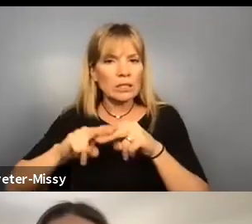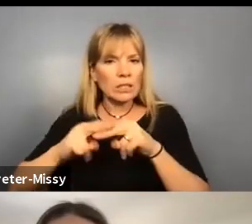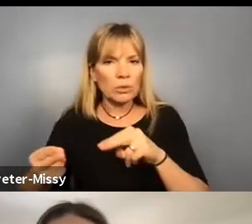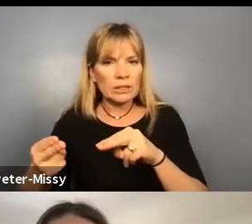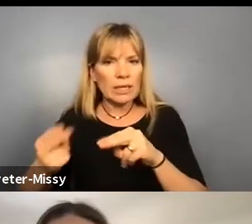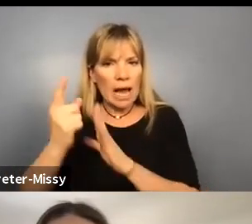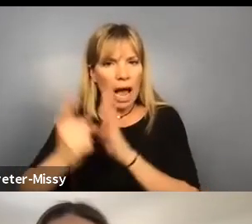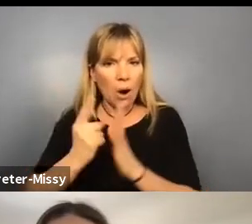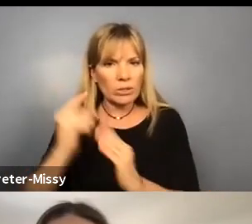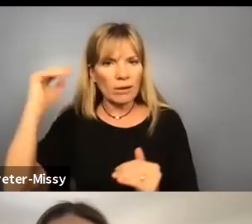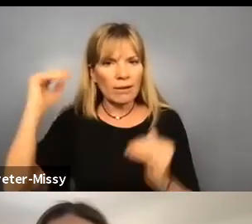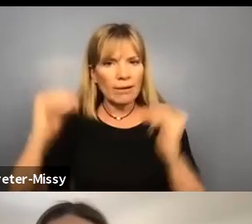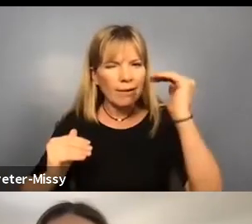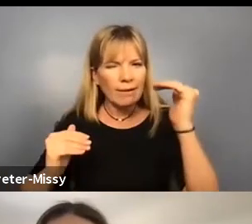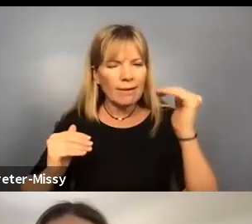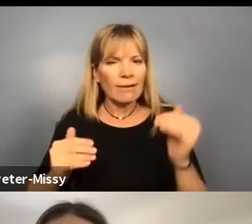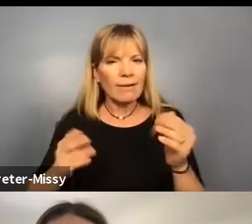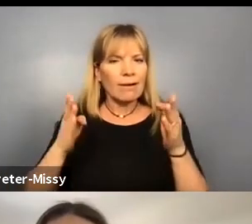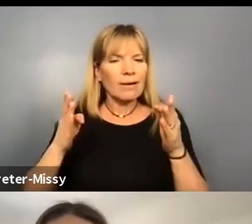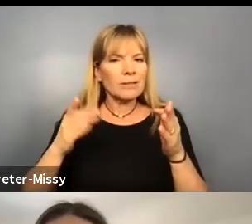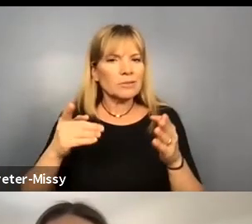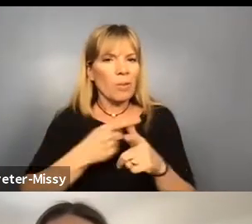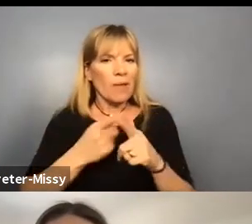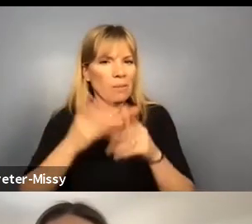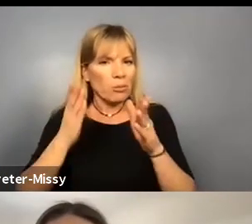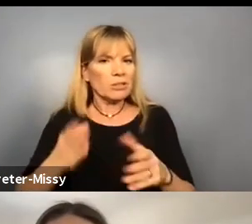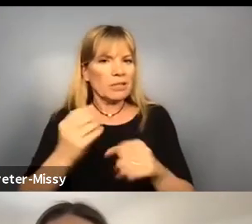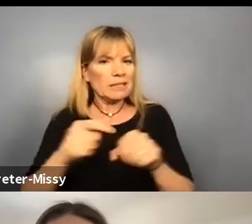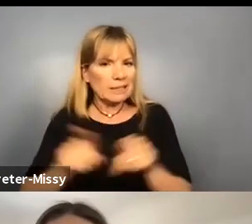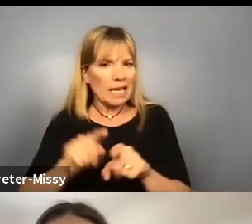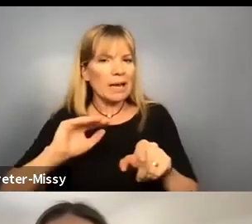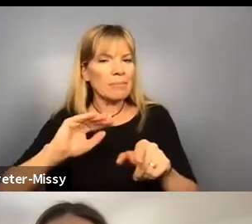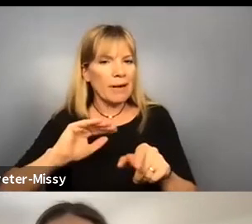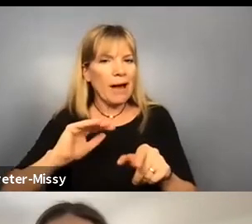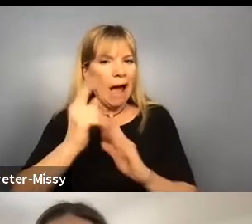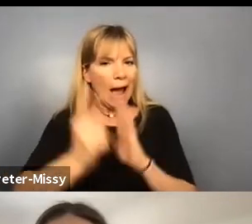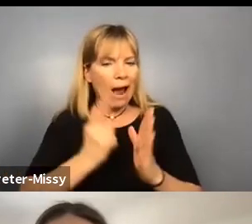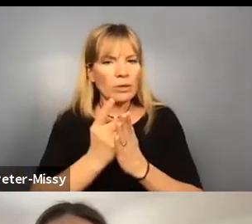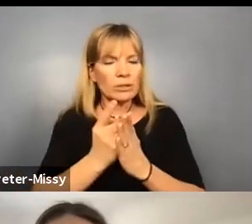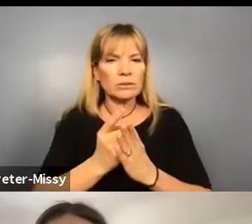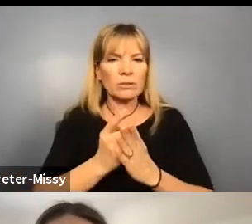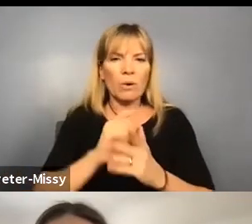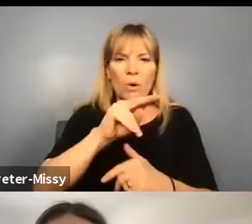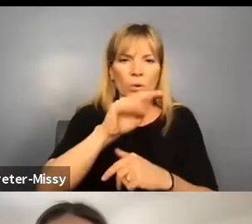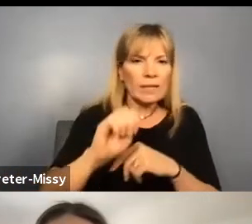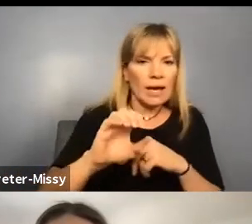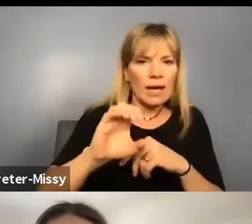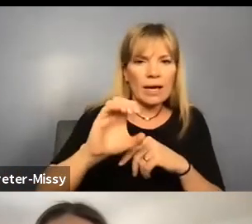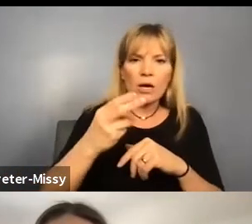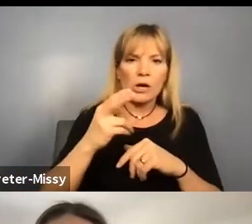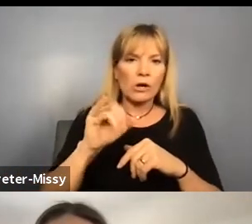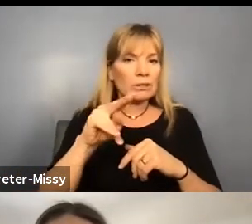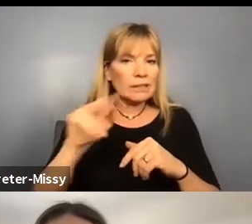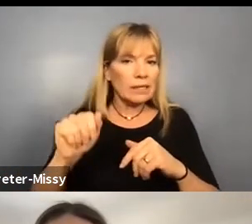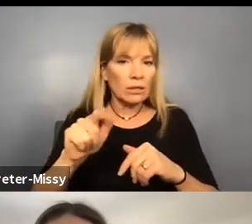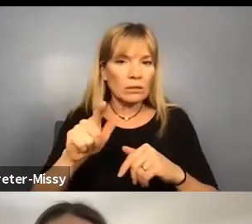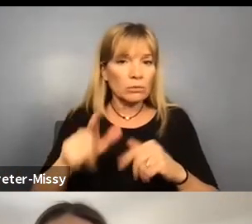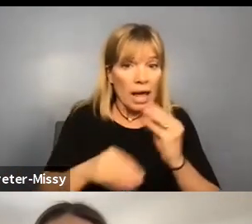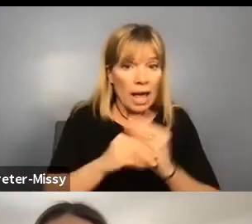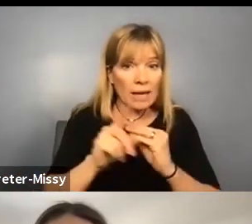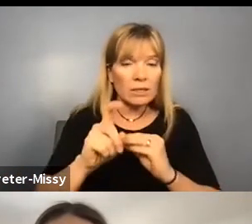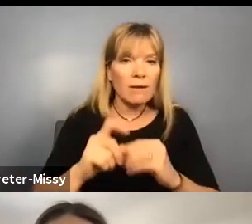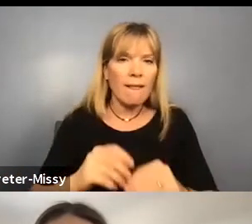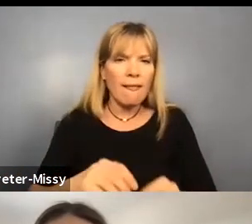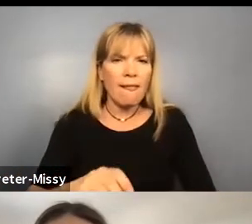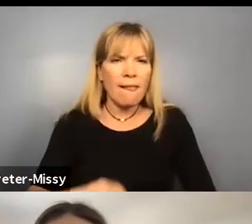in hours that an individual can receive, um, Jose or Larry or Christina, uh, do you want to add more to this? I'd